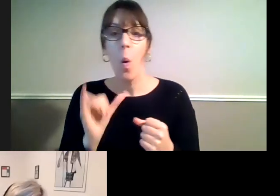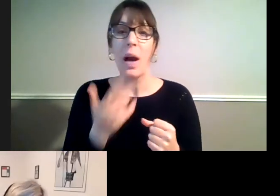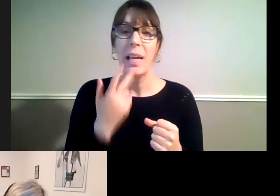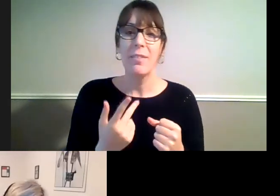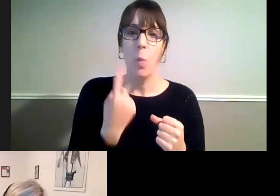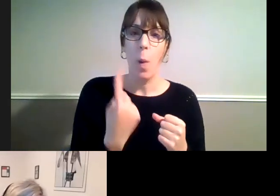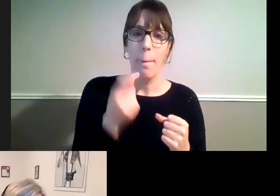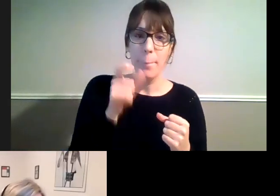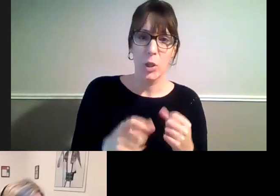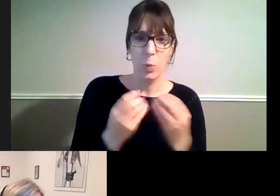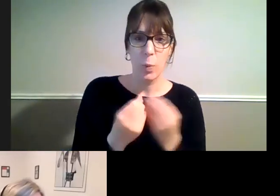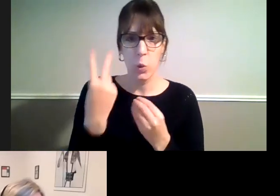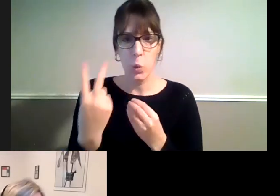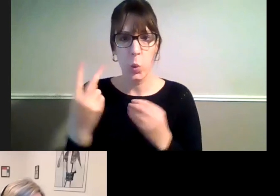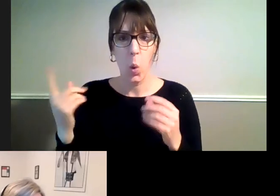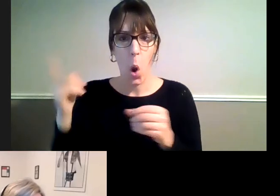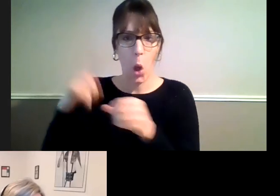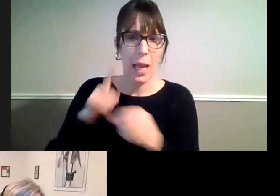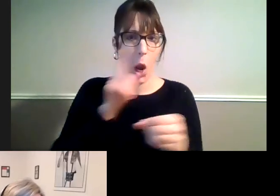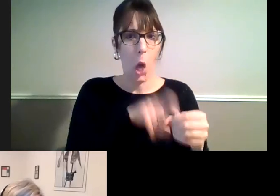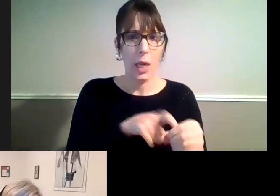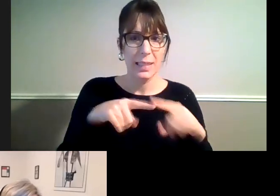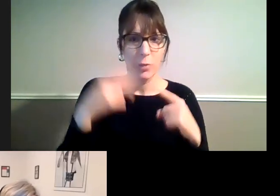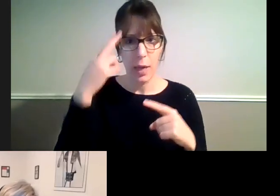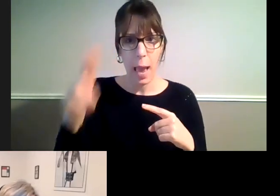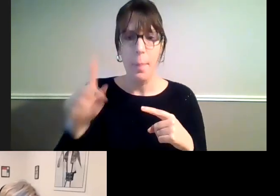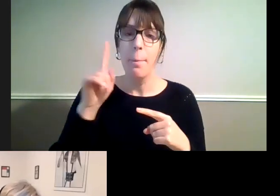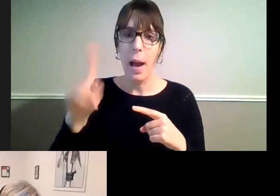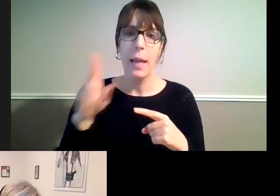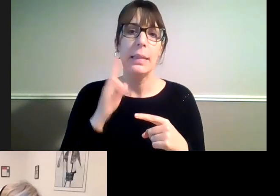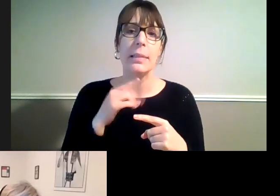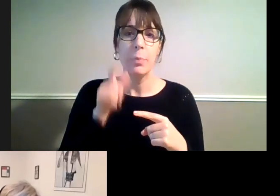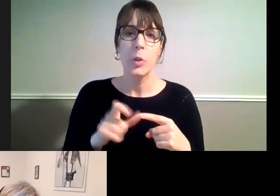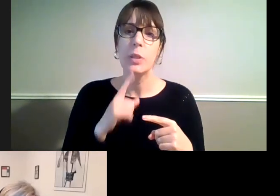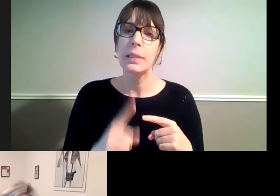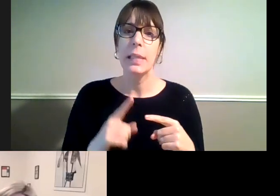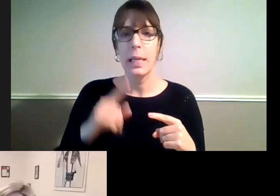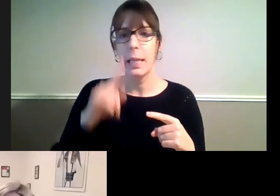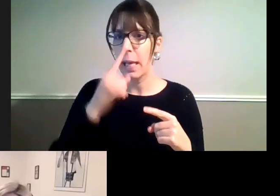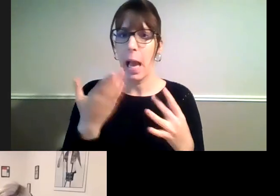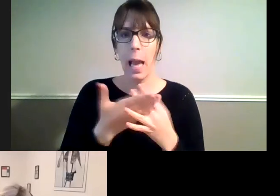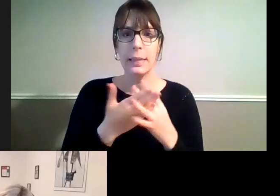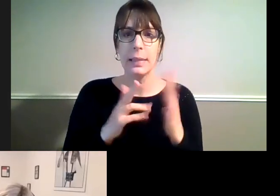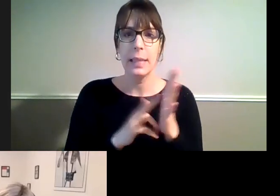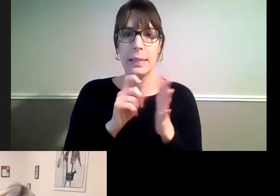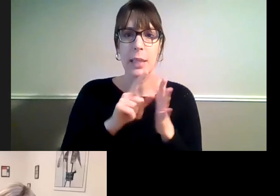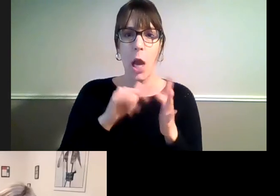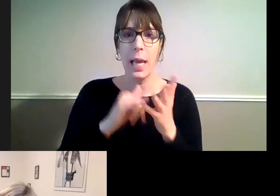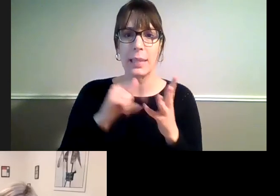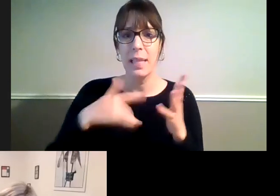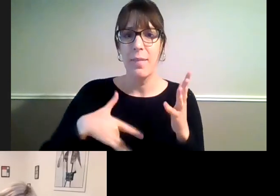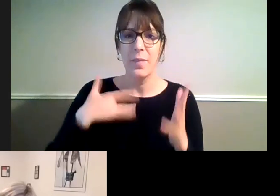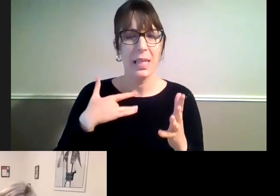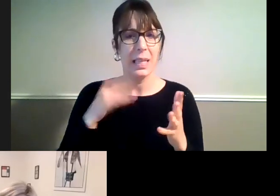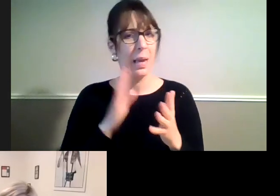they're not able to access the NDIS and they're feeling a bit left out of the discussion here. If there's something you specifically